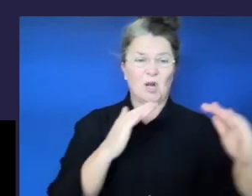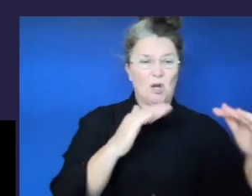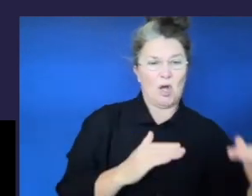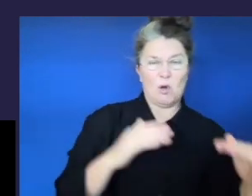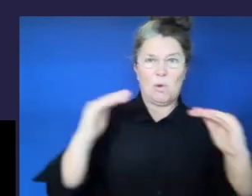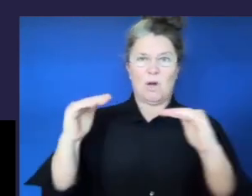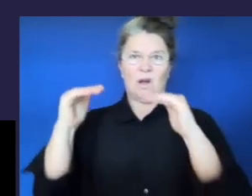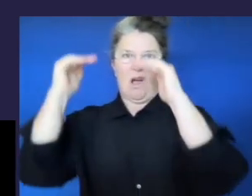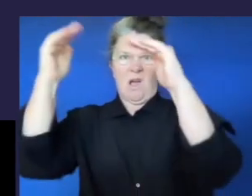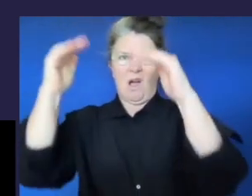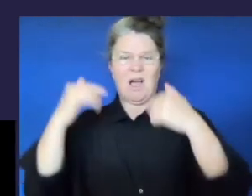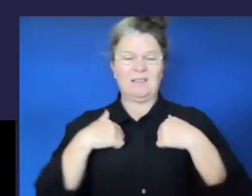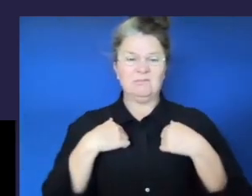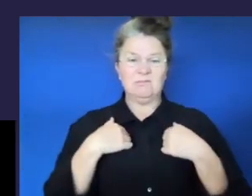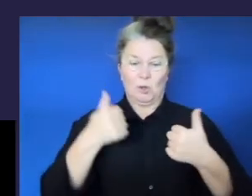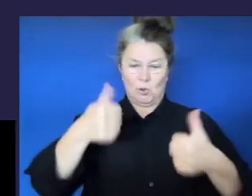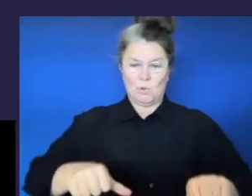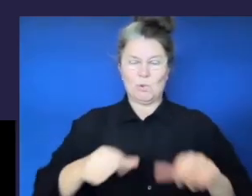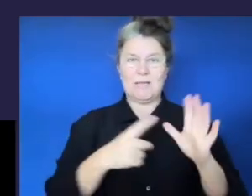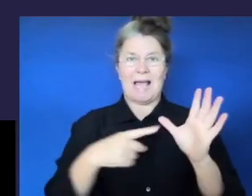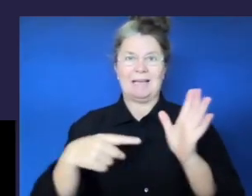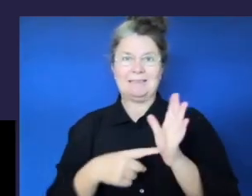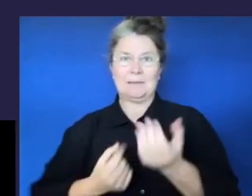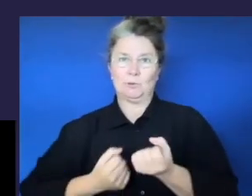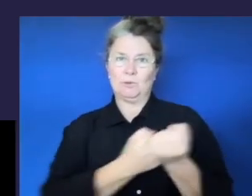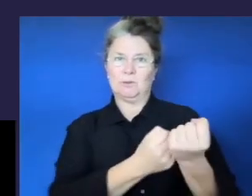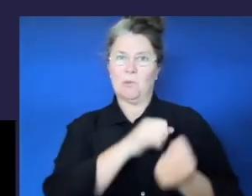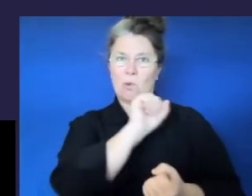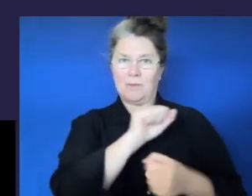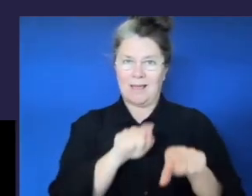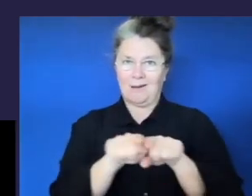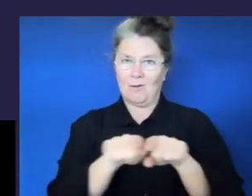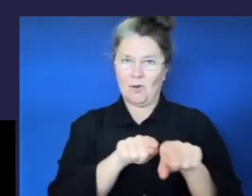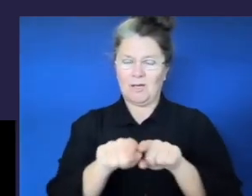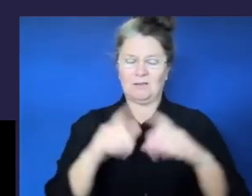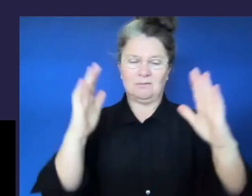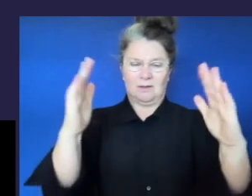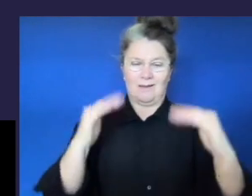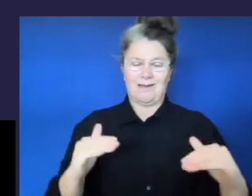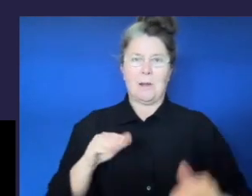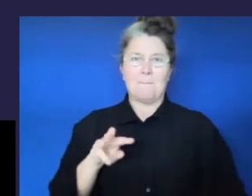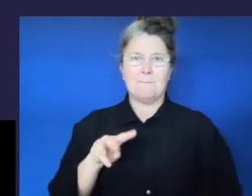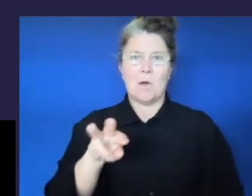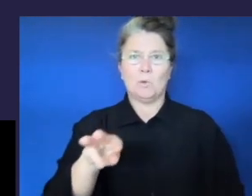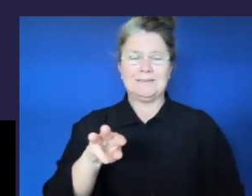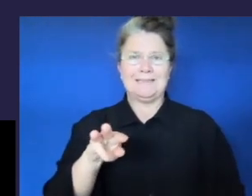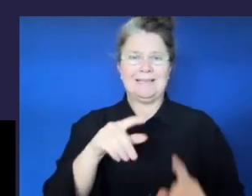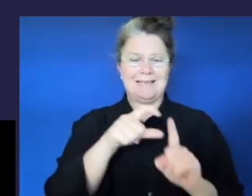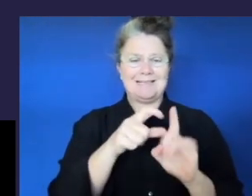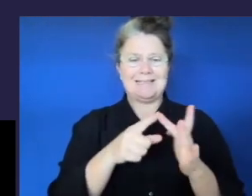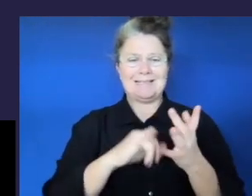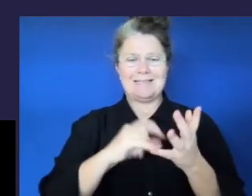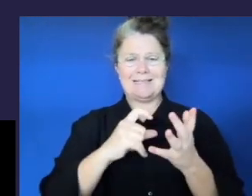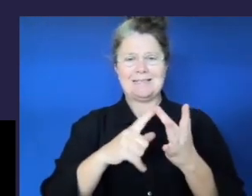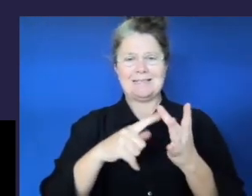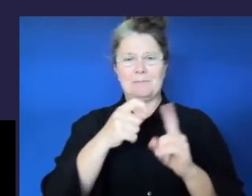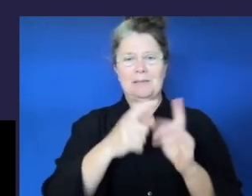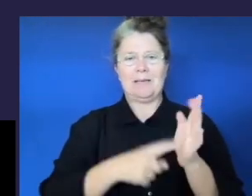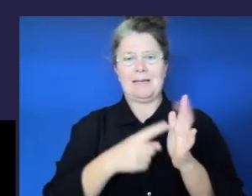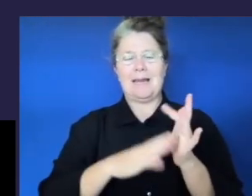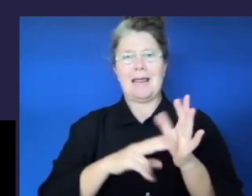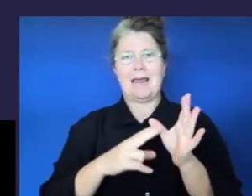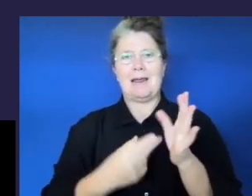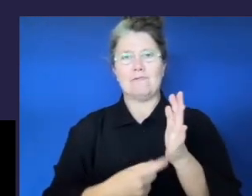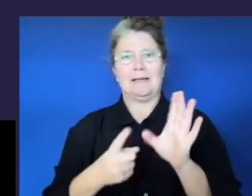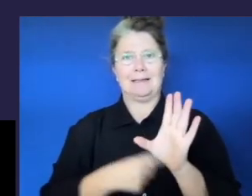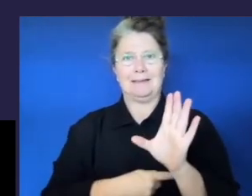access and participation. And multidisciplinary collaboration, which involves classroom teachers working closely with broader